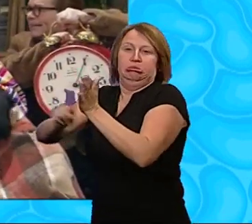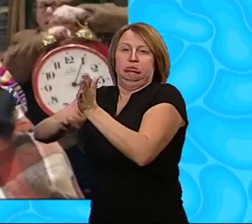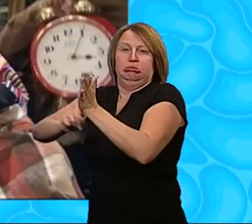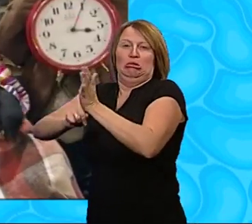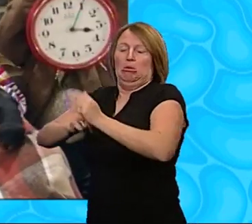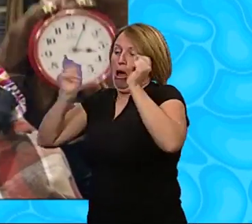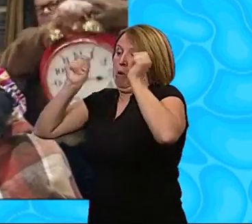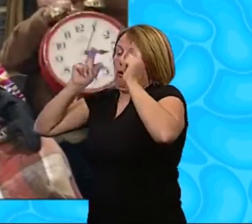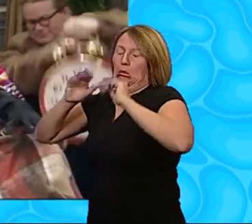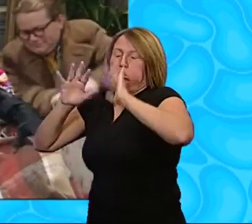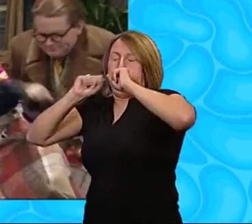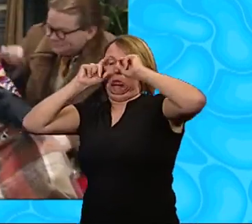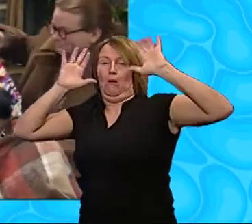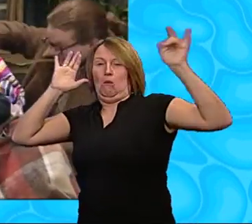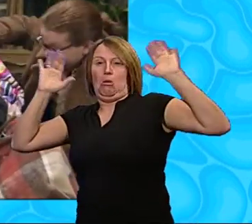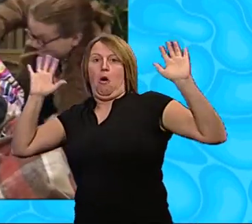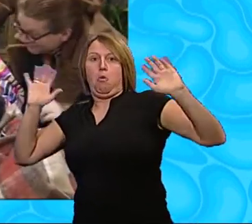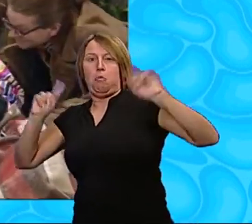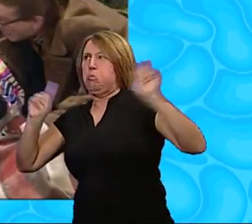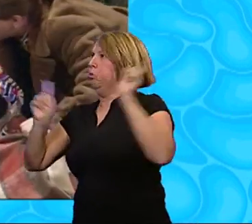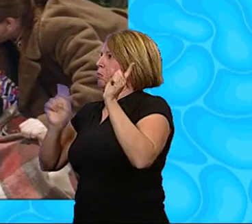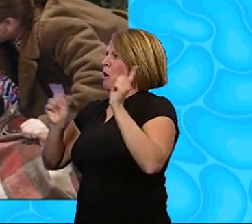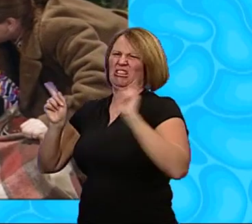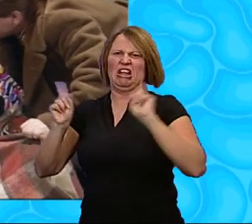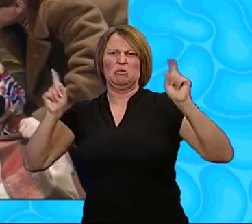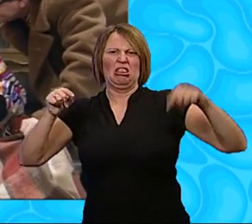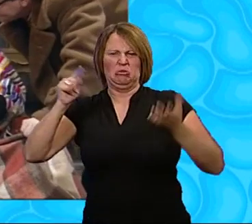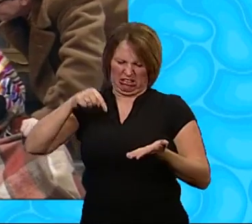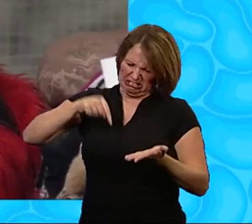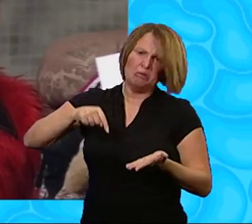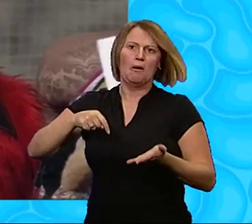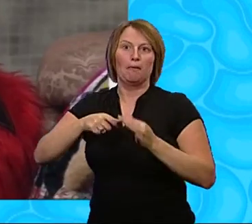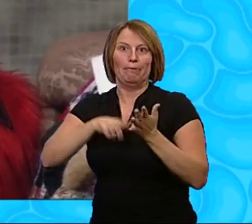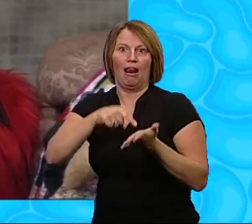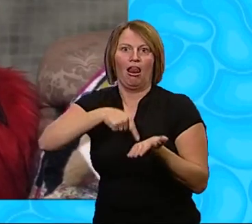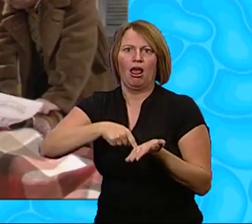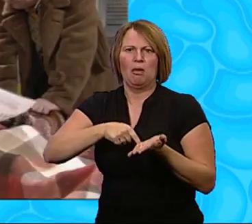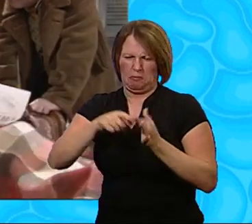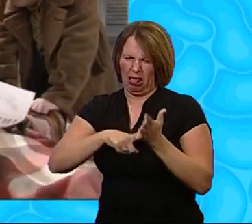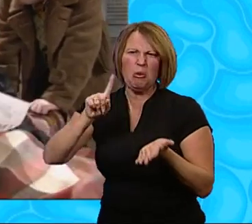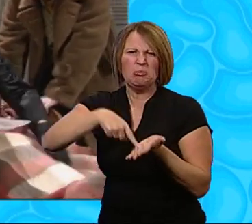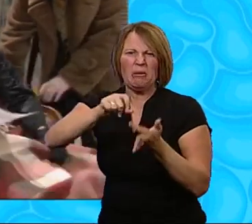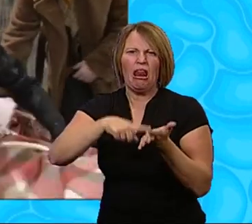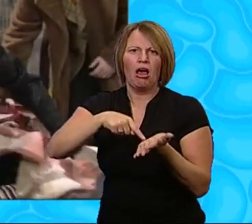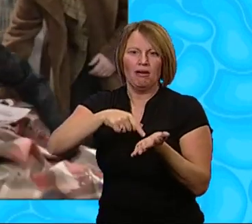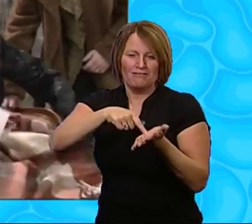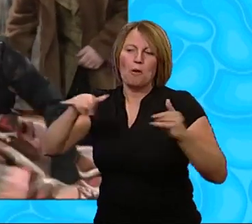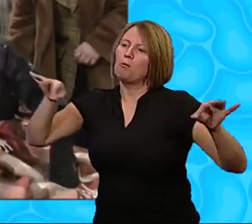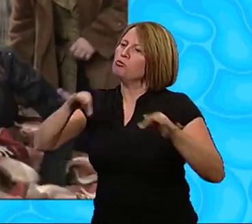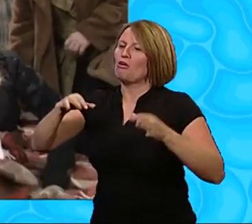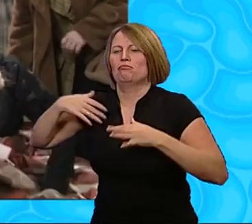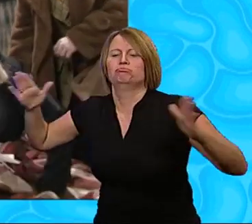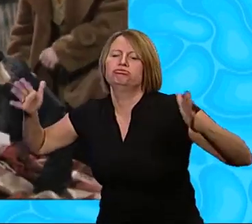Wacky-wacky What's this? The bill The bill? The bill for your musicogram Oh, alright